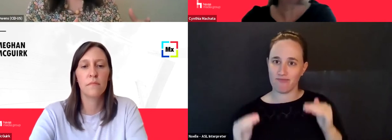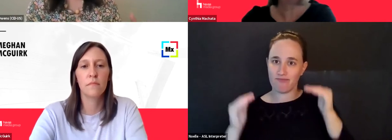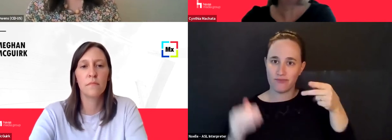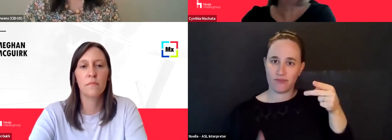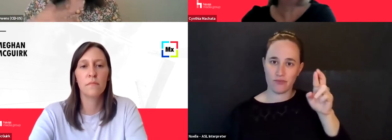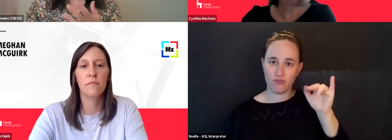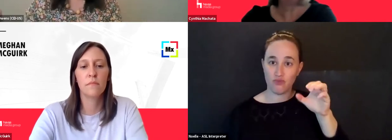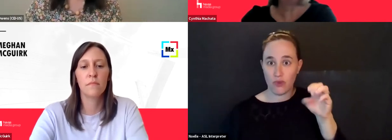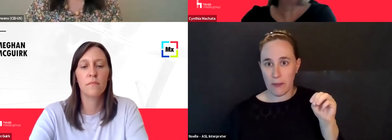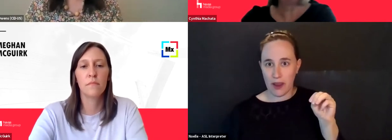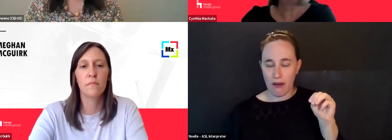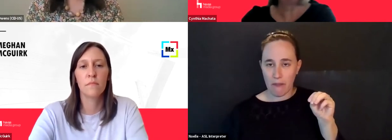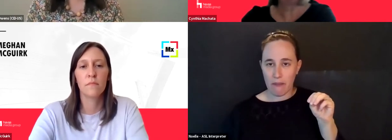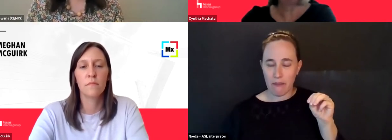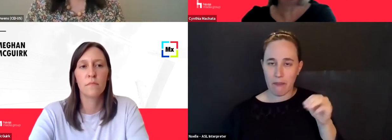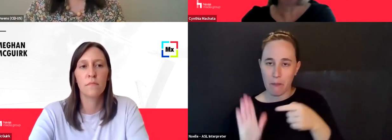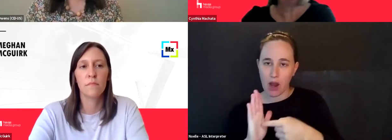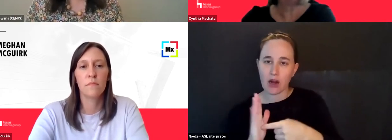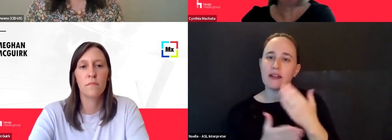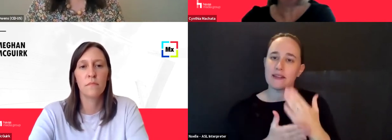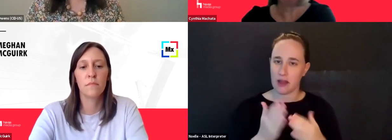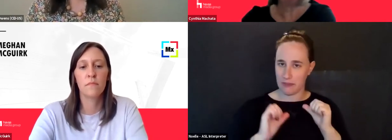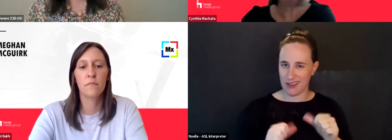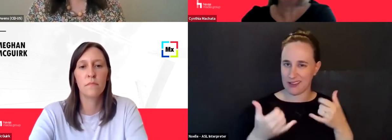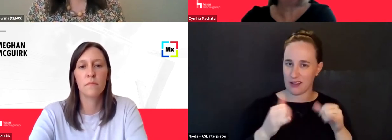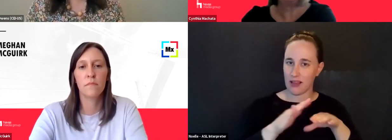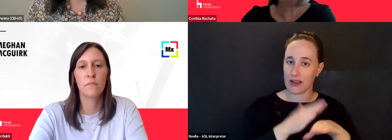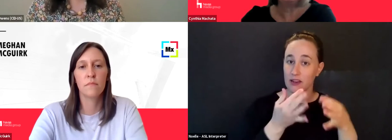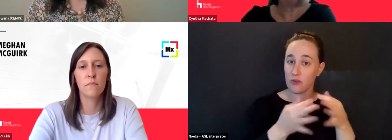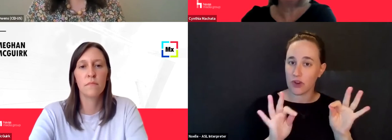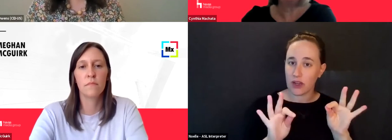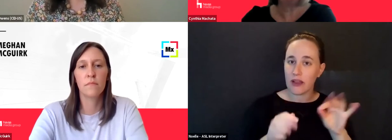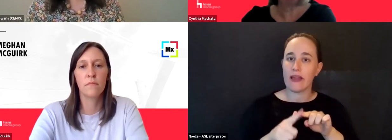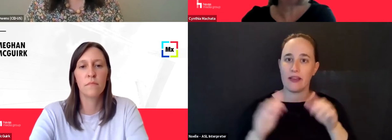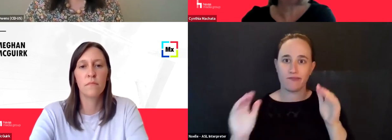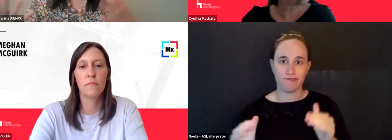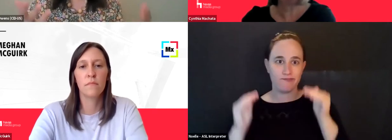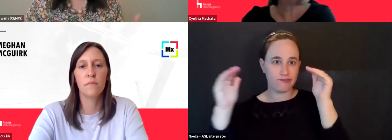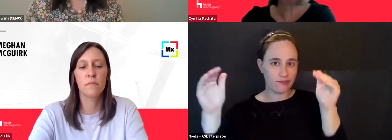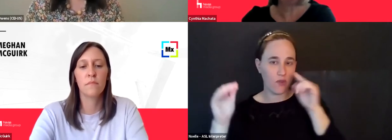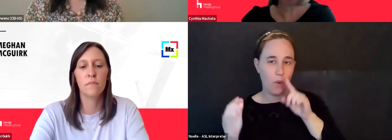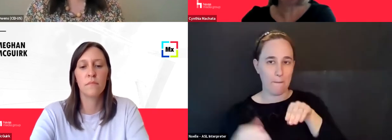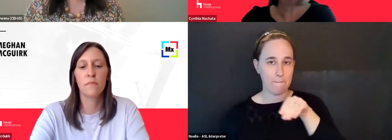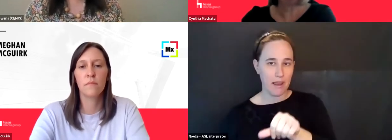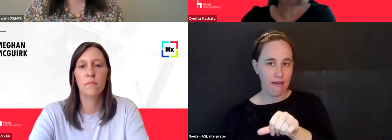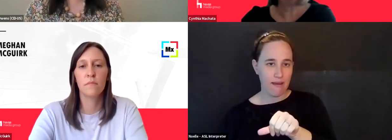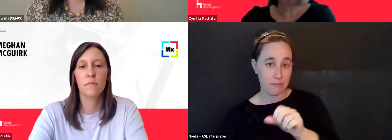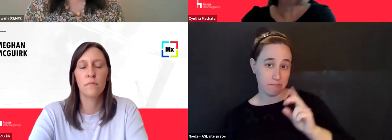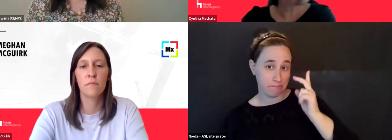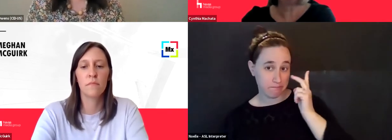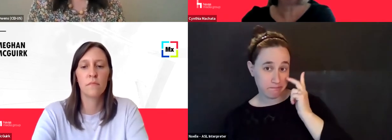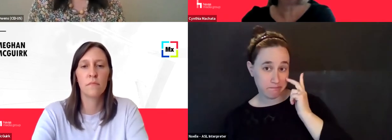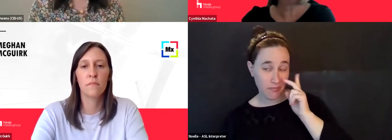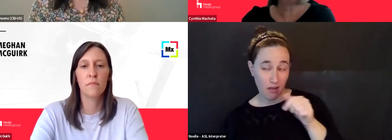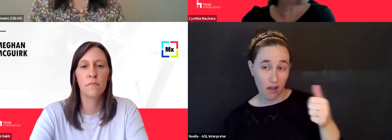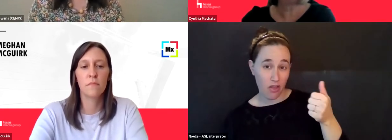it is, is free and some version of it is, is paid. And, you know, I think, I think it remains to be seen if, if other